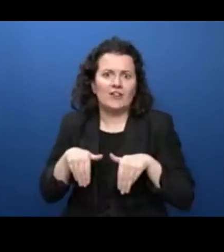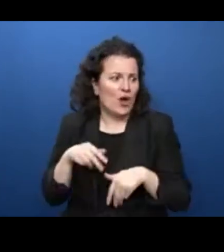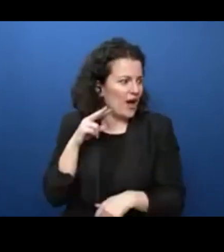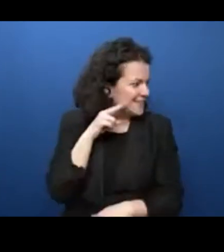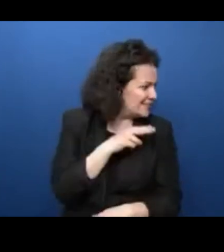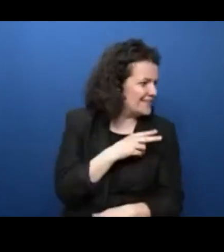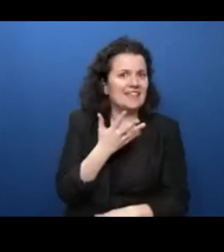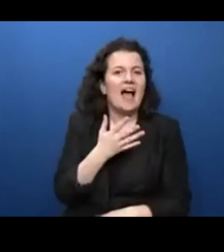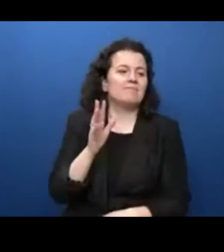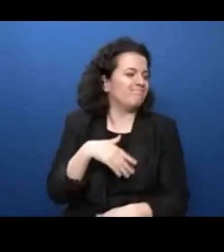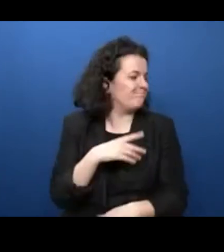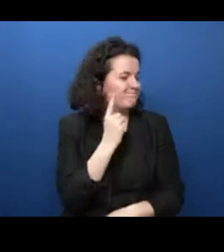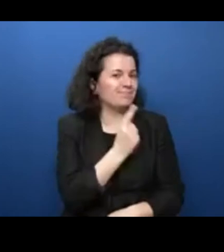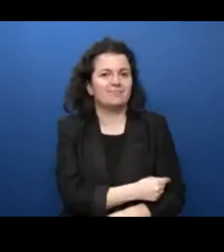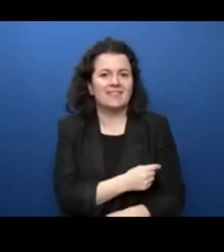about that.